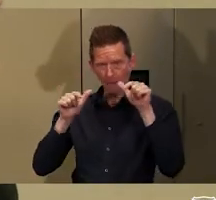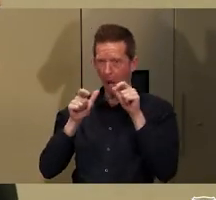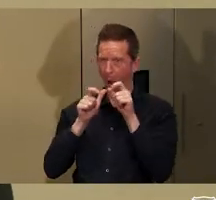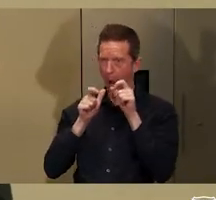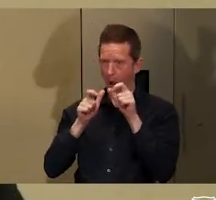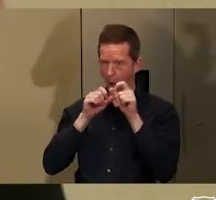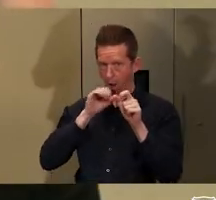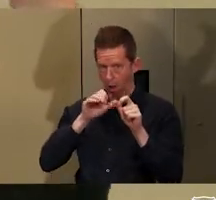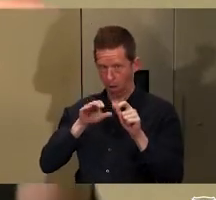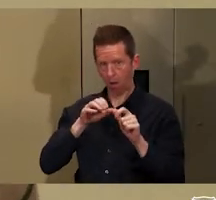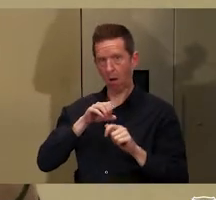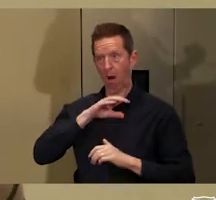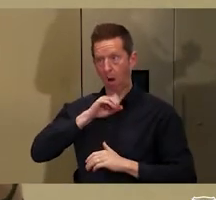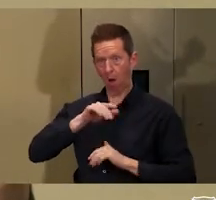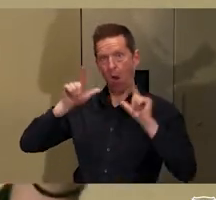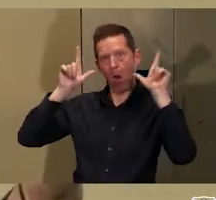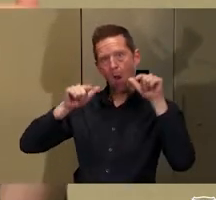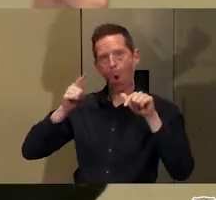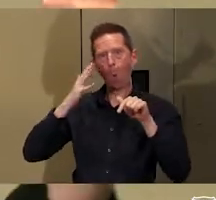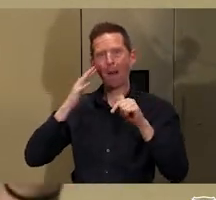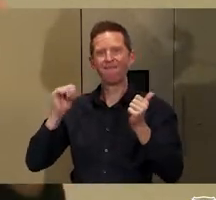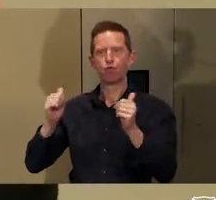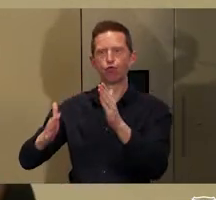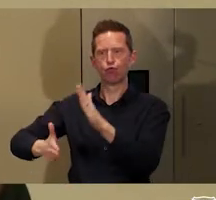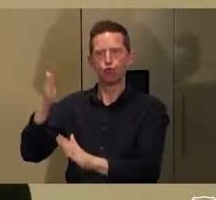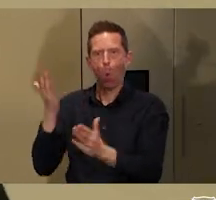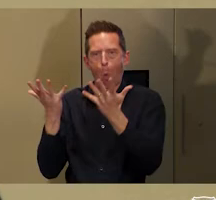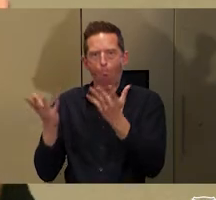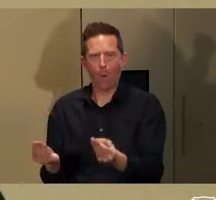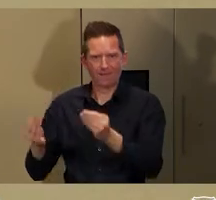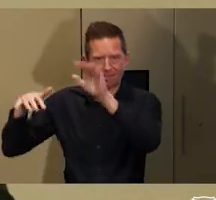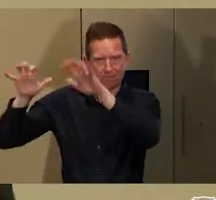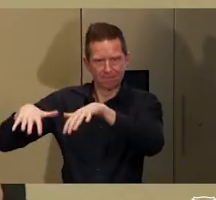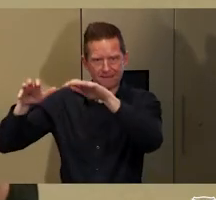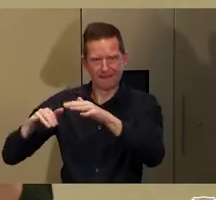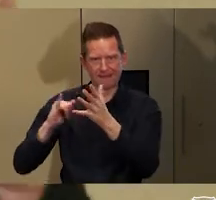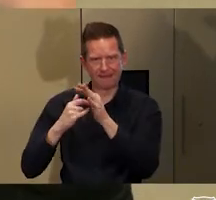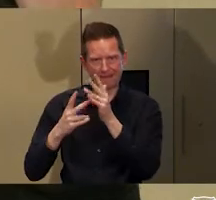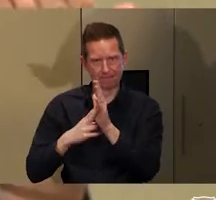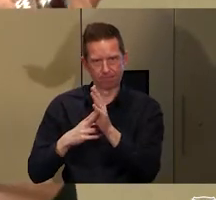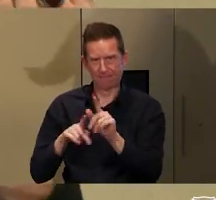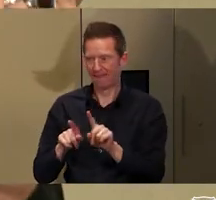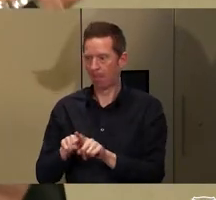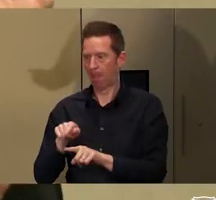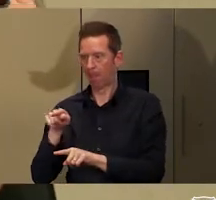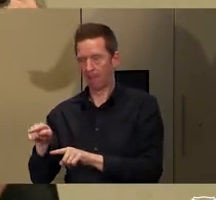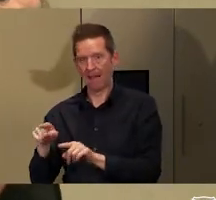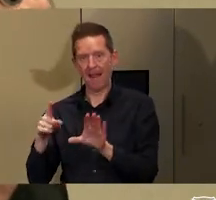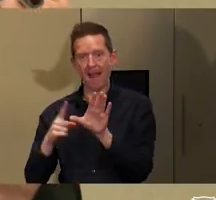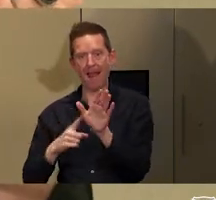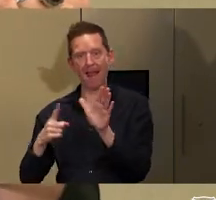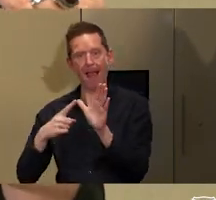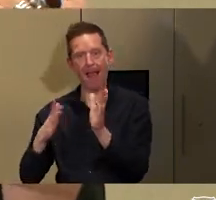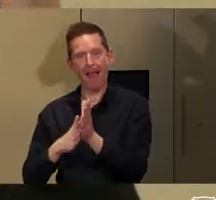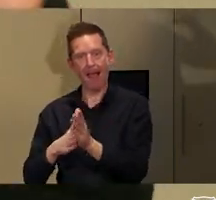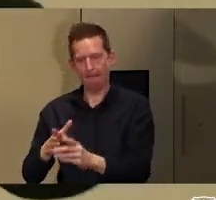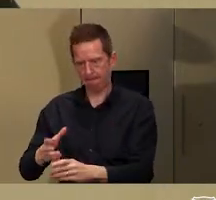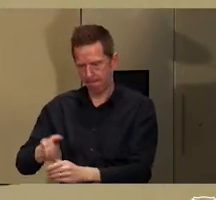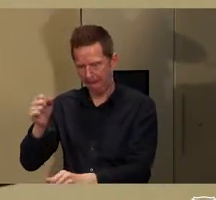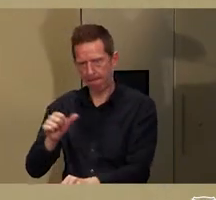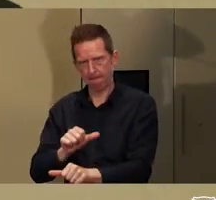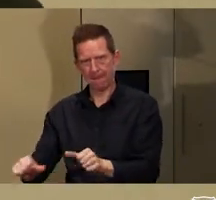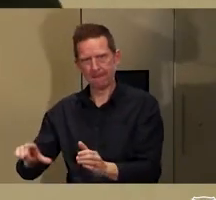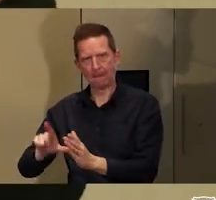season. That also is the time at which that particular species of yam is best harvested. So,